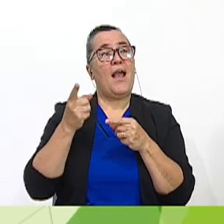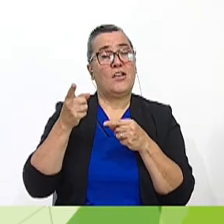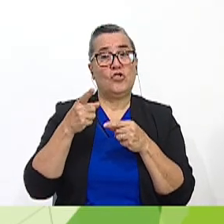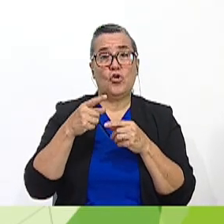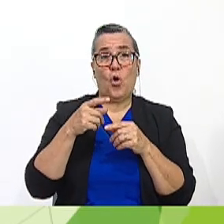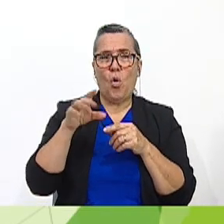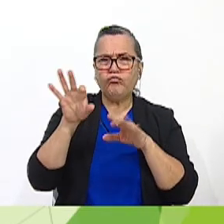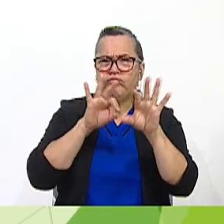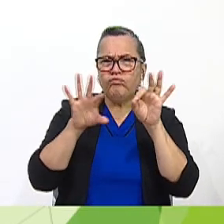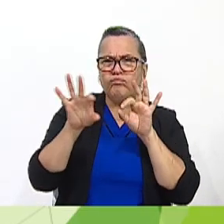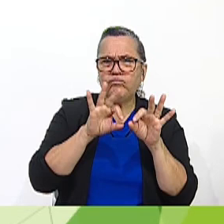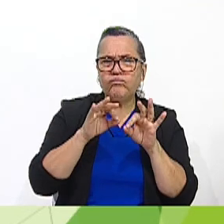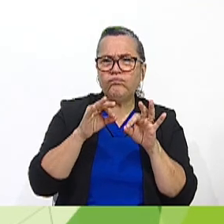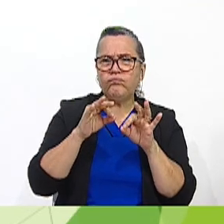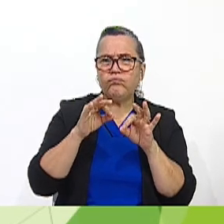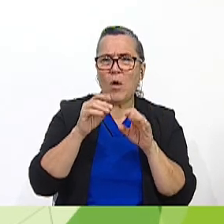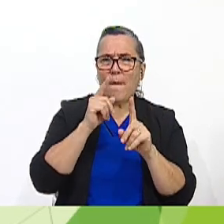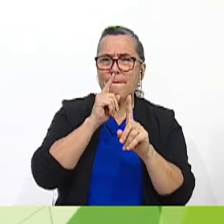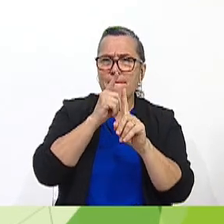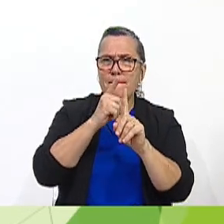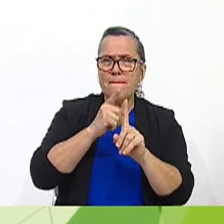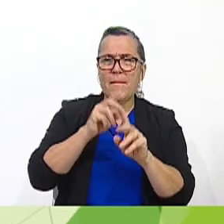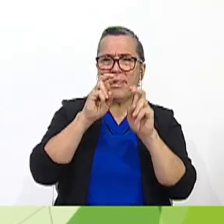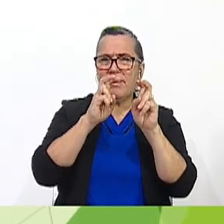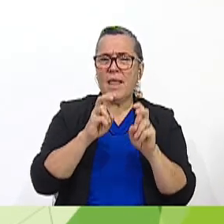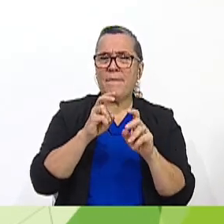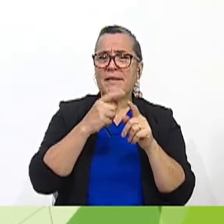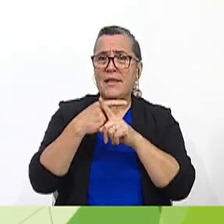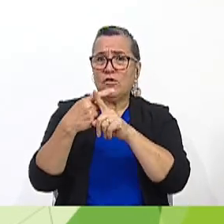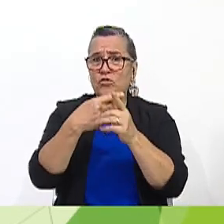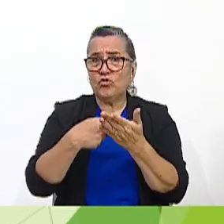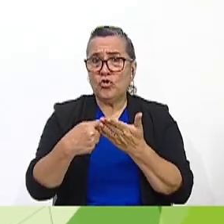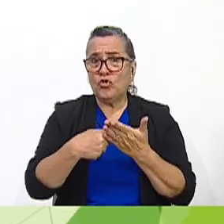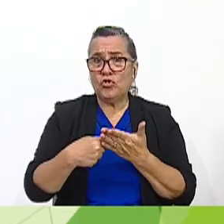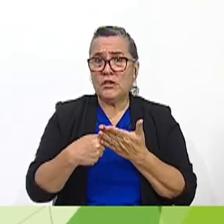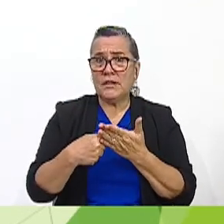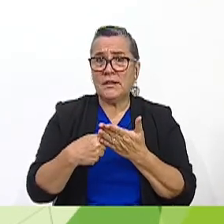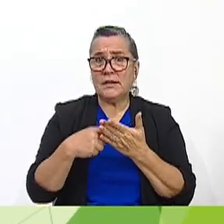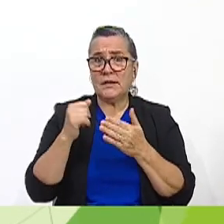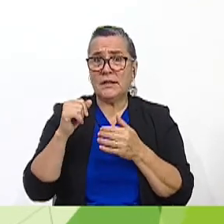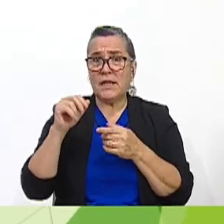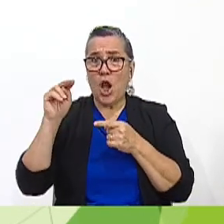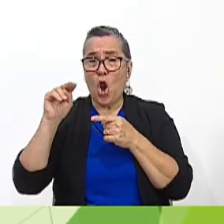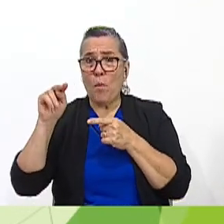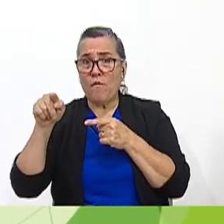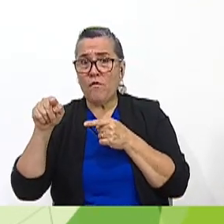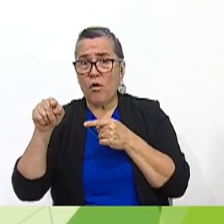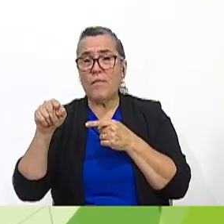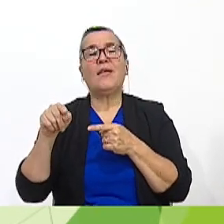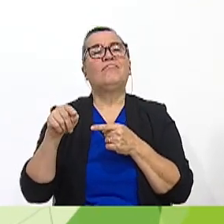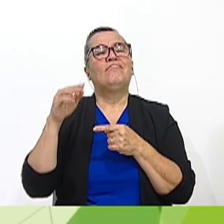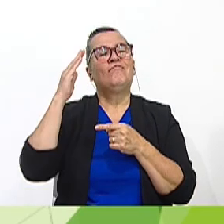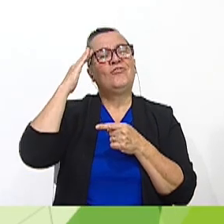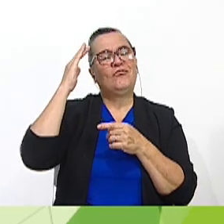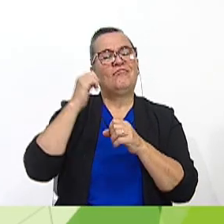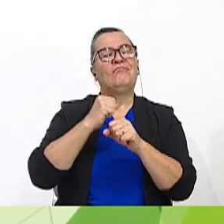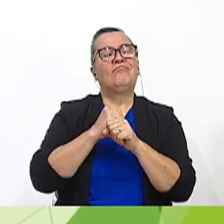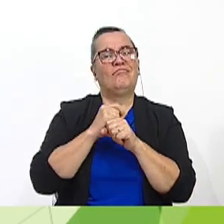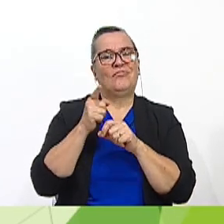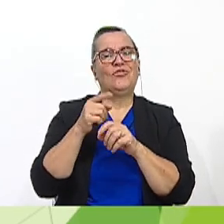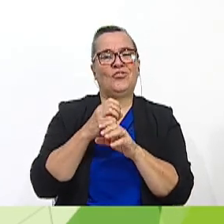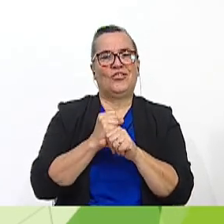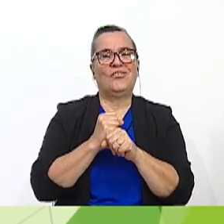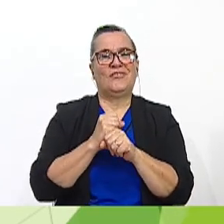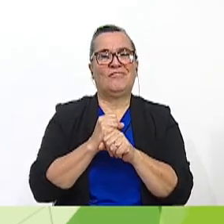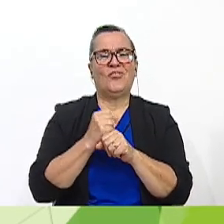discriminated the main points of a discussion in a video broadcast about nomophobia. I'm sure you did it because you could get